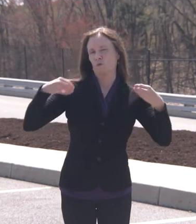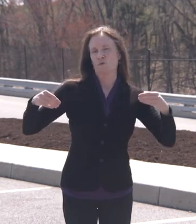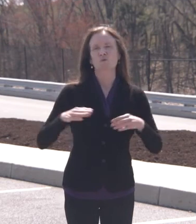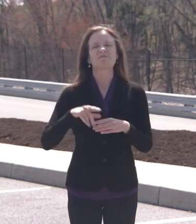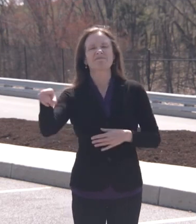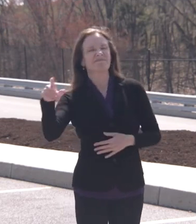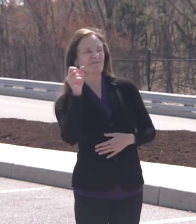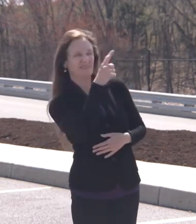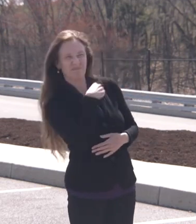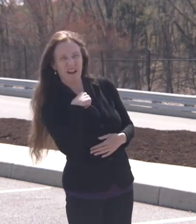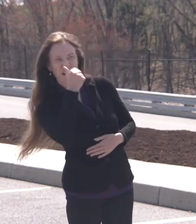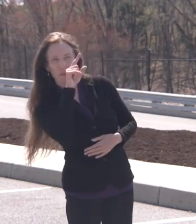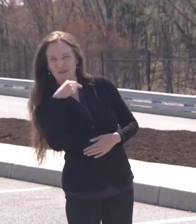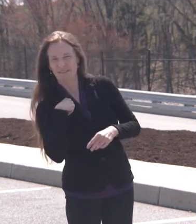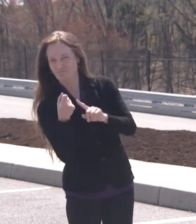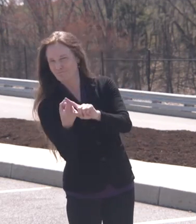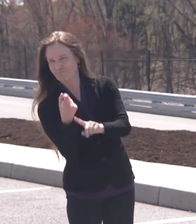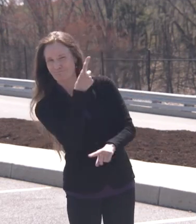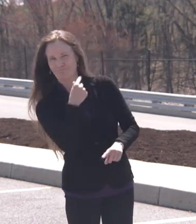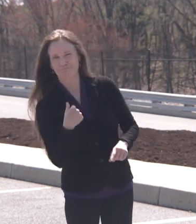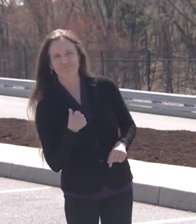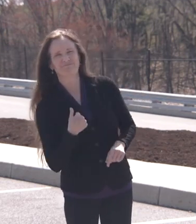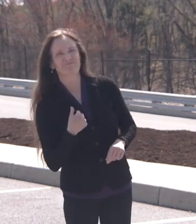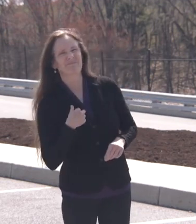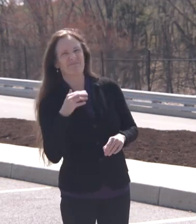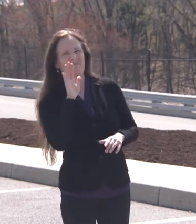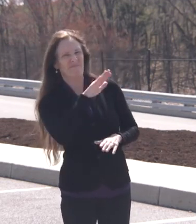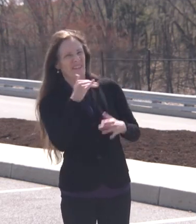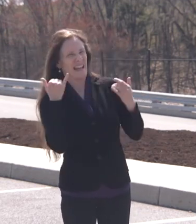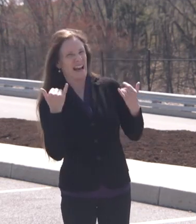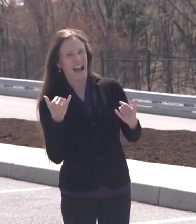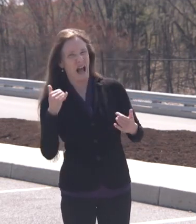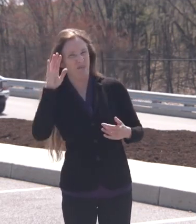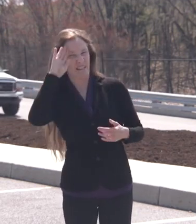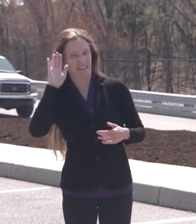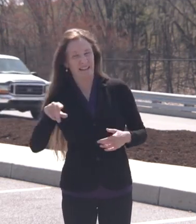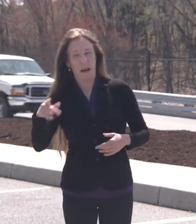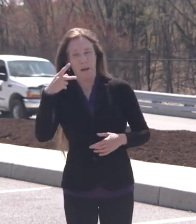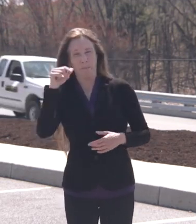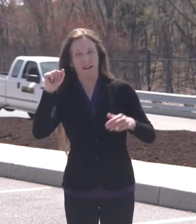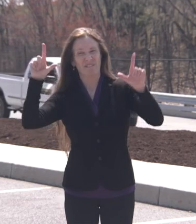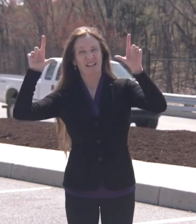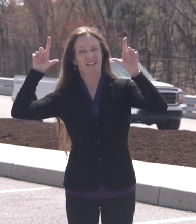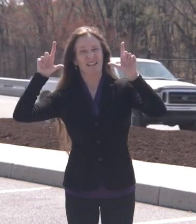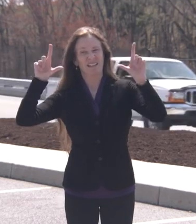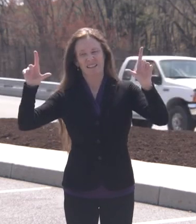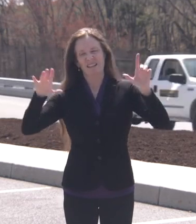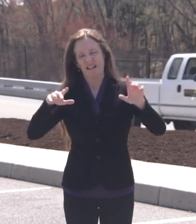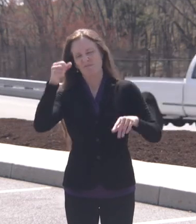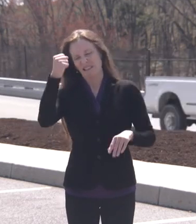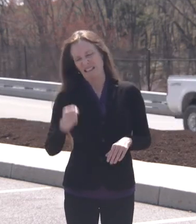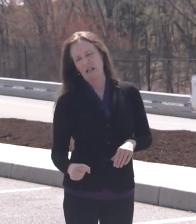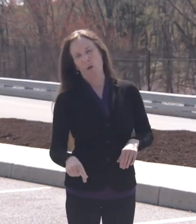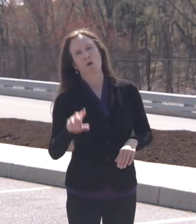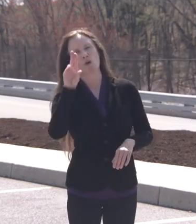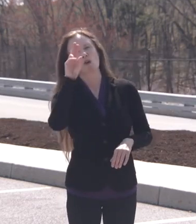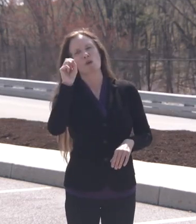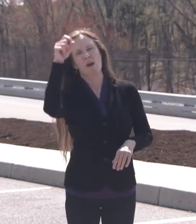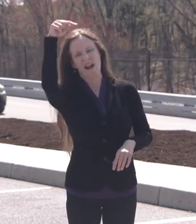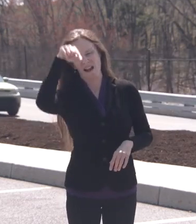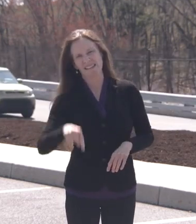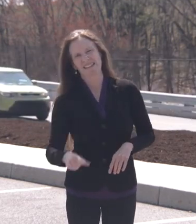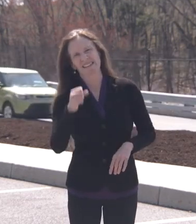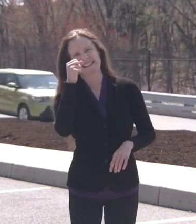situation going on at the southern border, of course, and President Biden has some people that may be moving around the country in the past. I know some people have come to Pennsylvania.